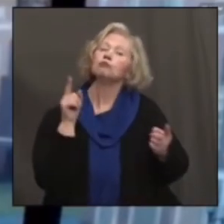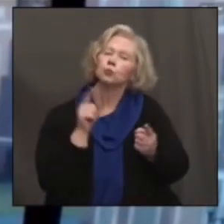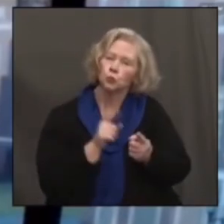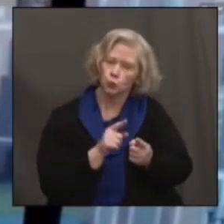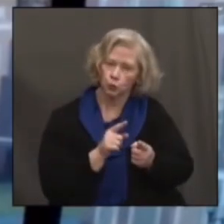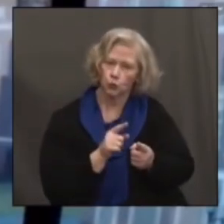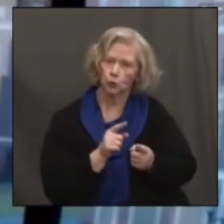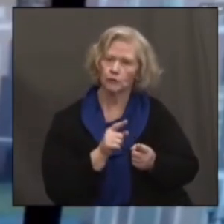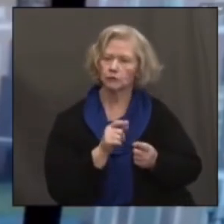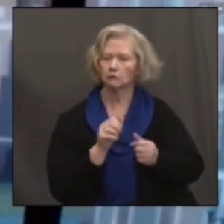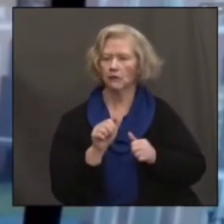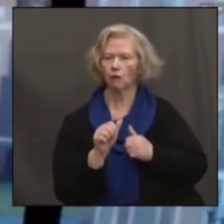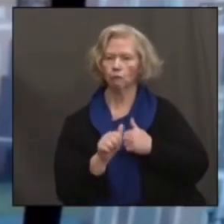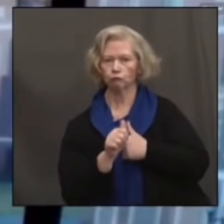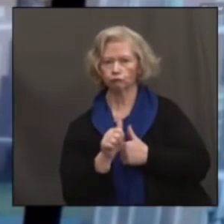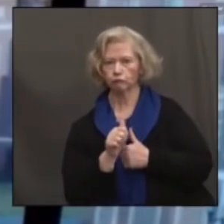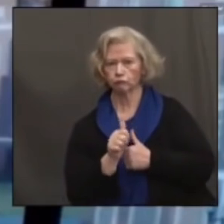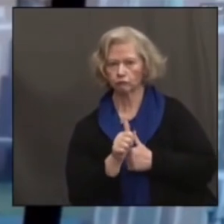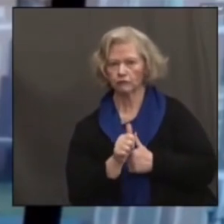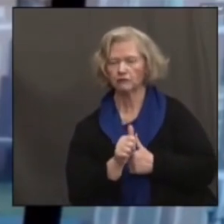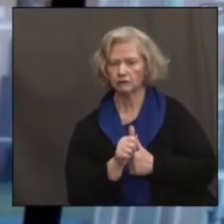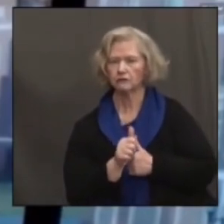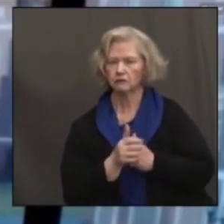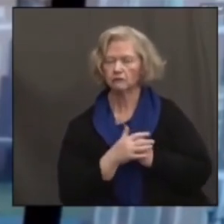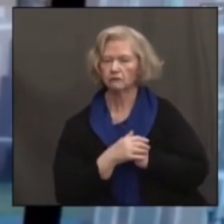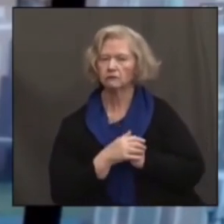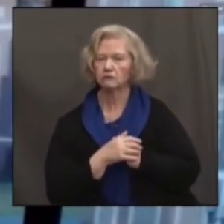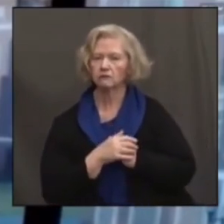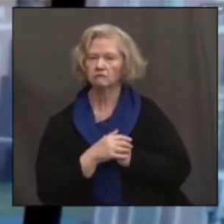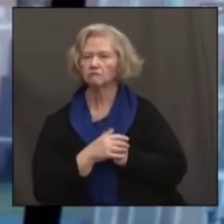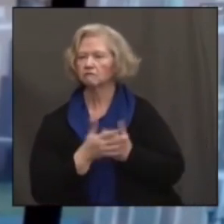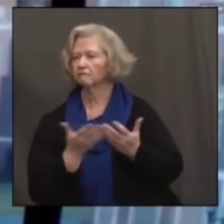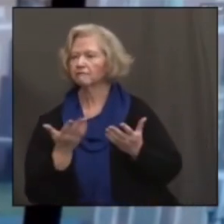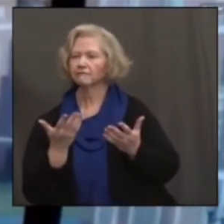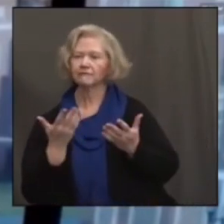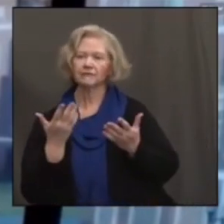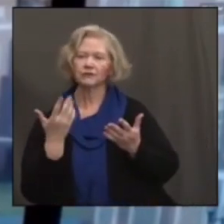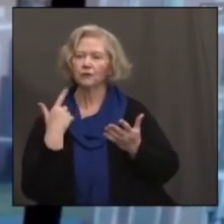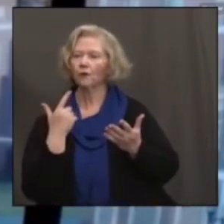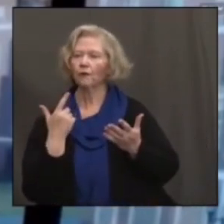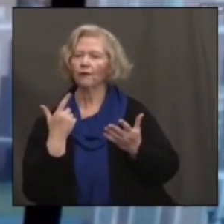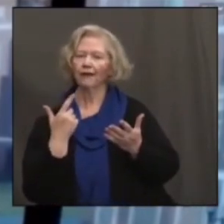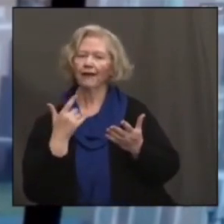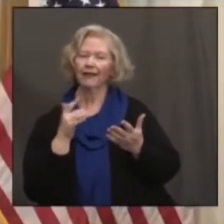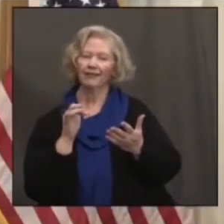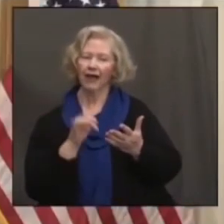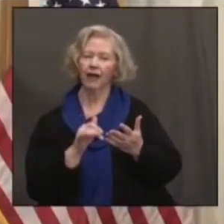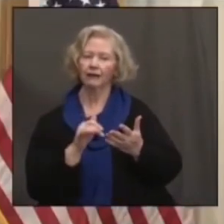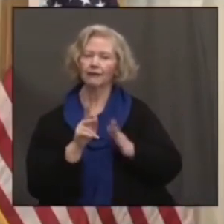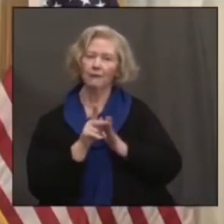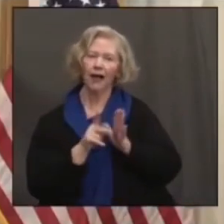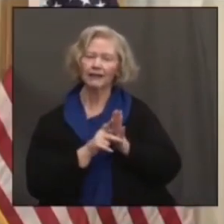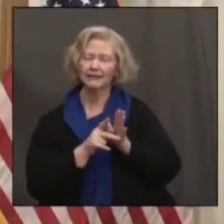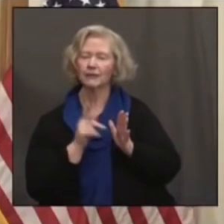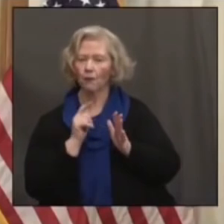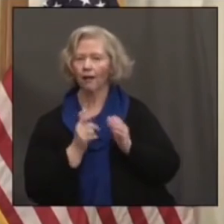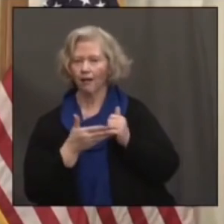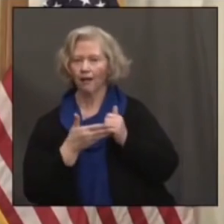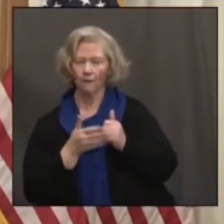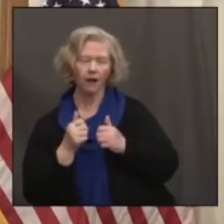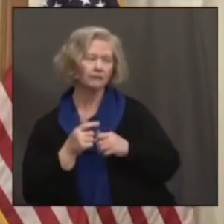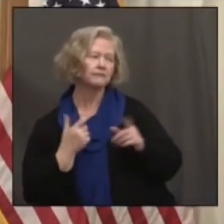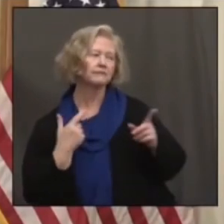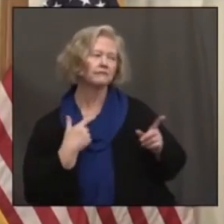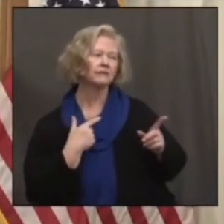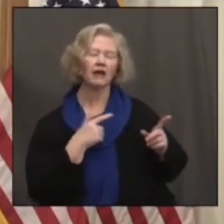you know, made by any particular set of, you know, programs or policies. Thank you, doctor. Thank you,